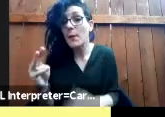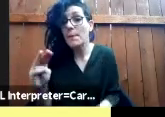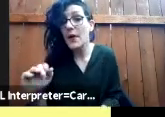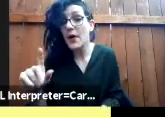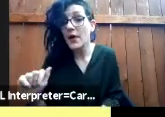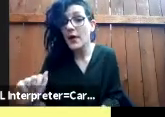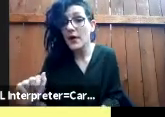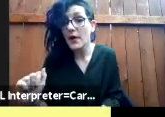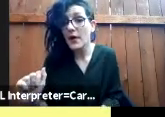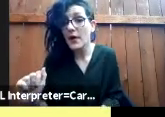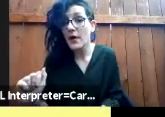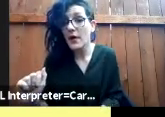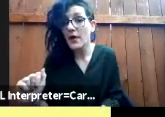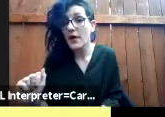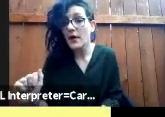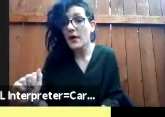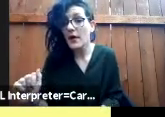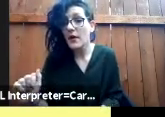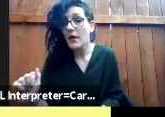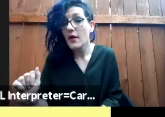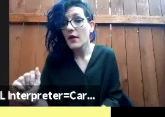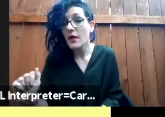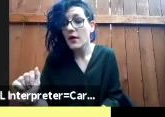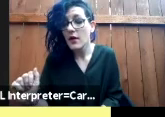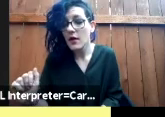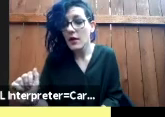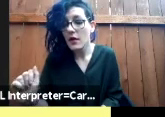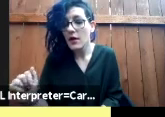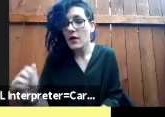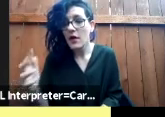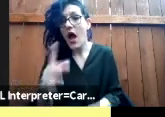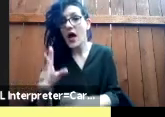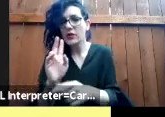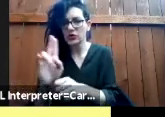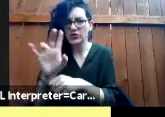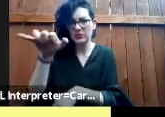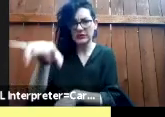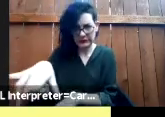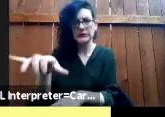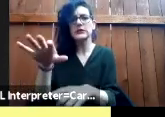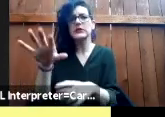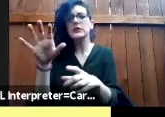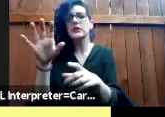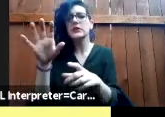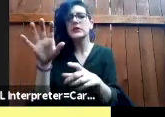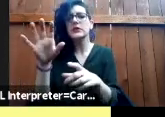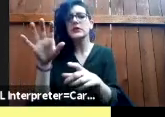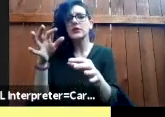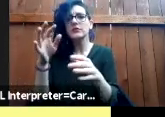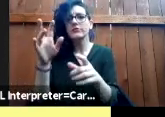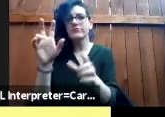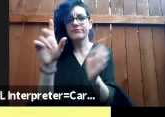them I created uh I'm using a print that I created for an artist lecture and I'm now